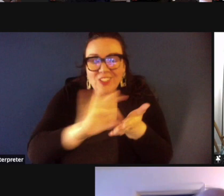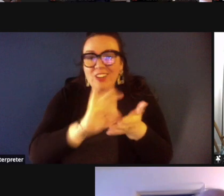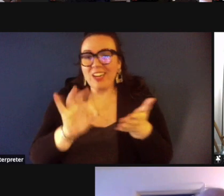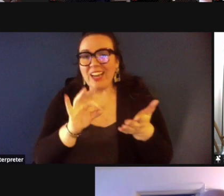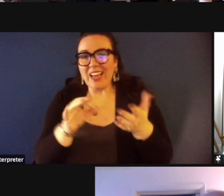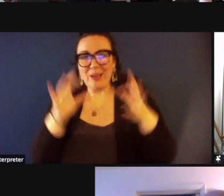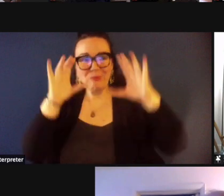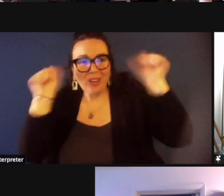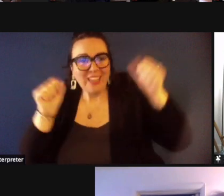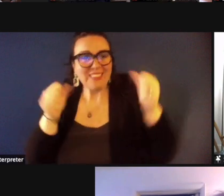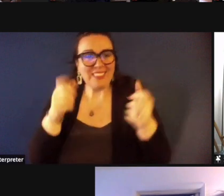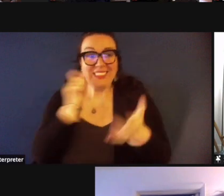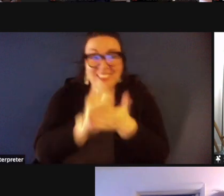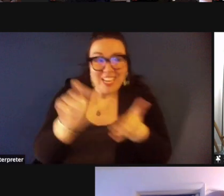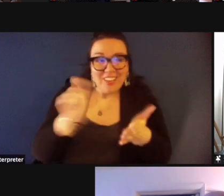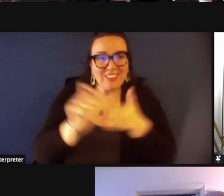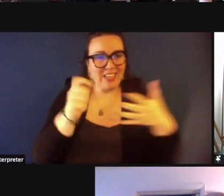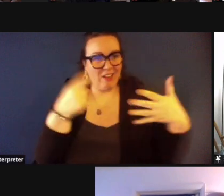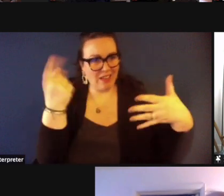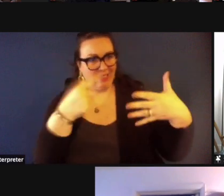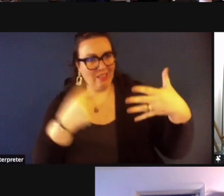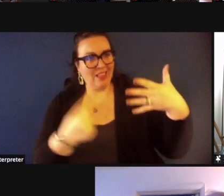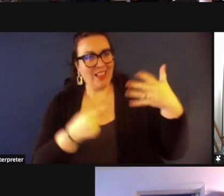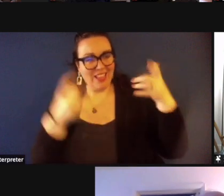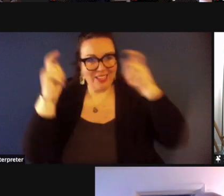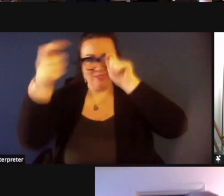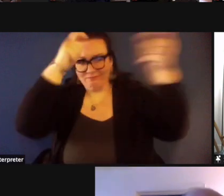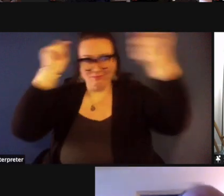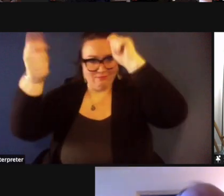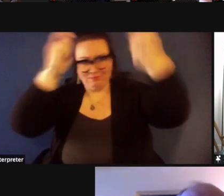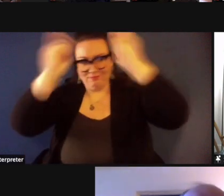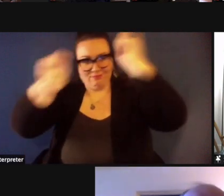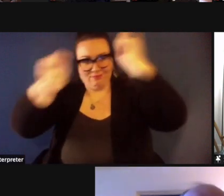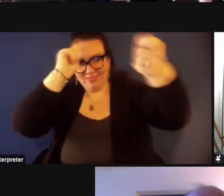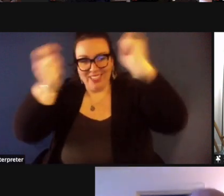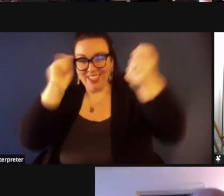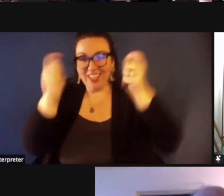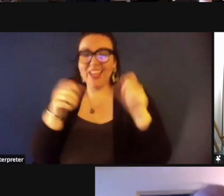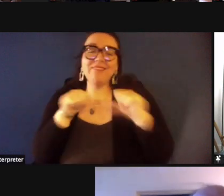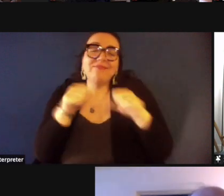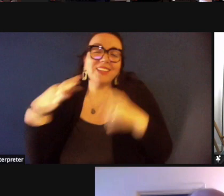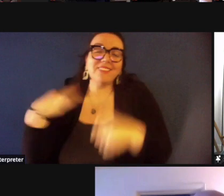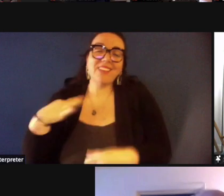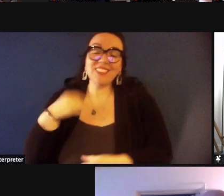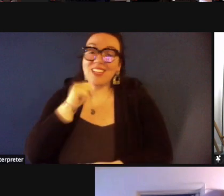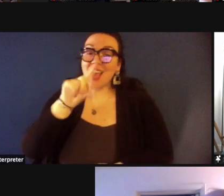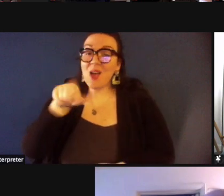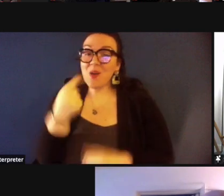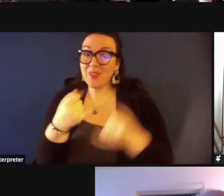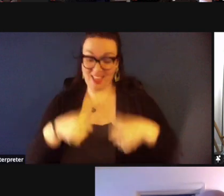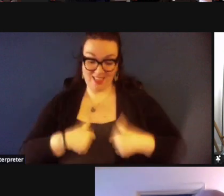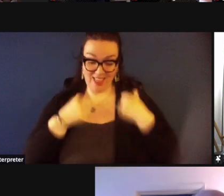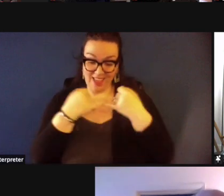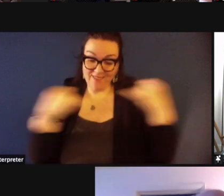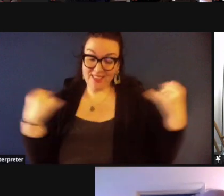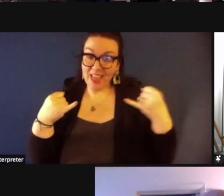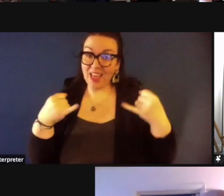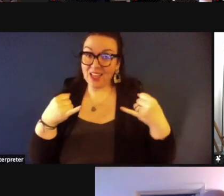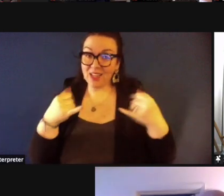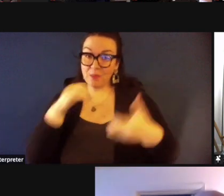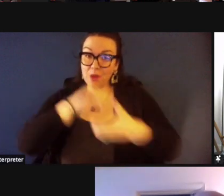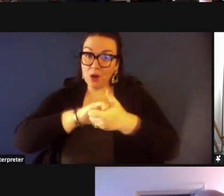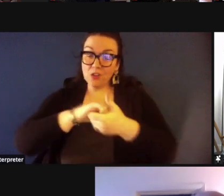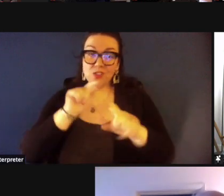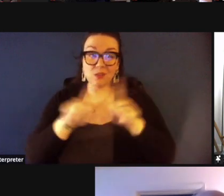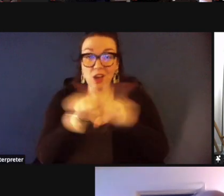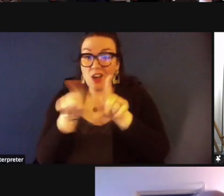the secretary as well he was the consummate volunteer not only at at lifeline partnership but at all things